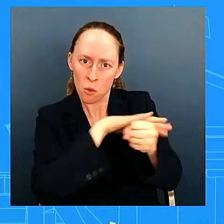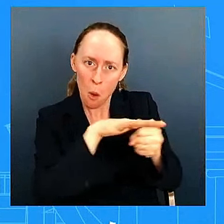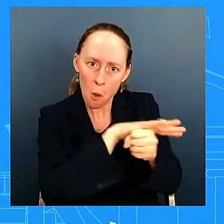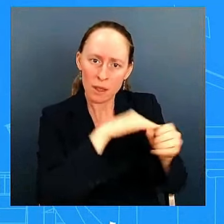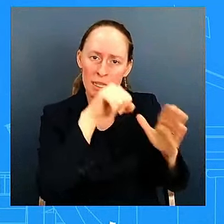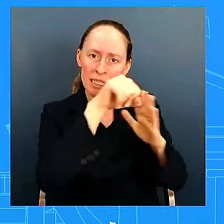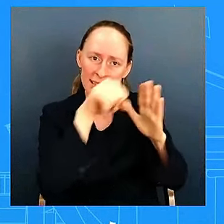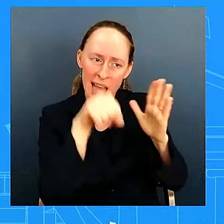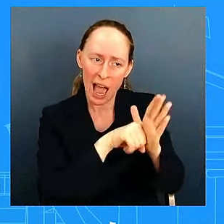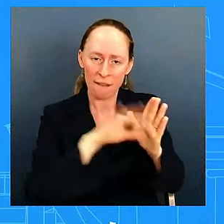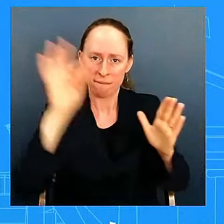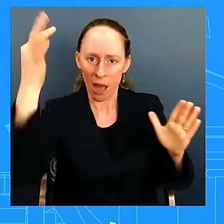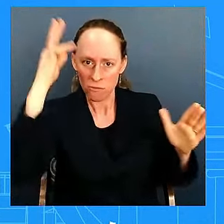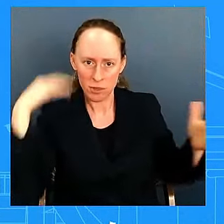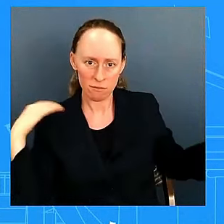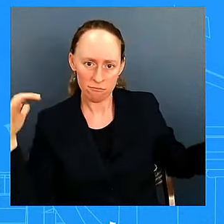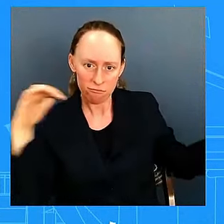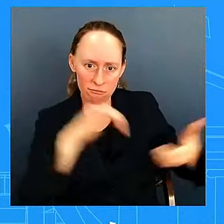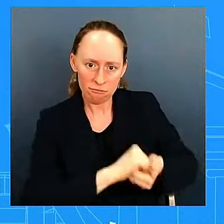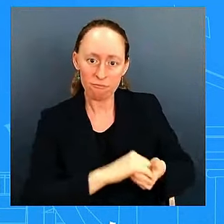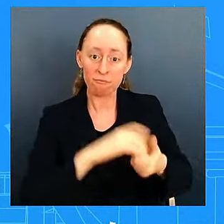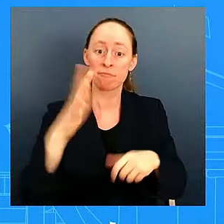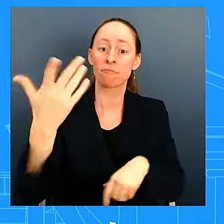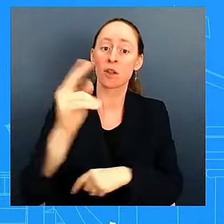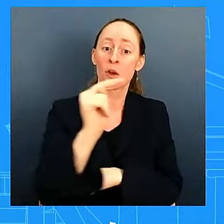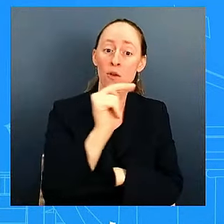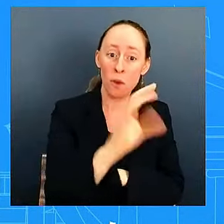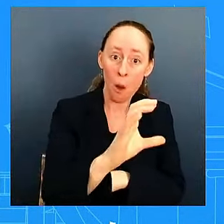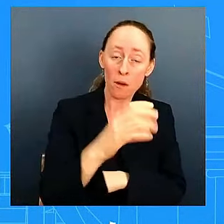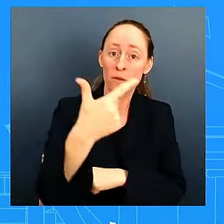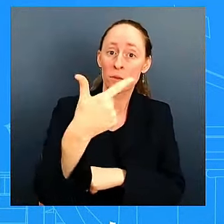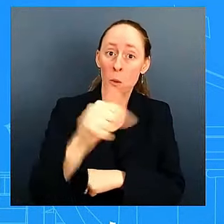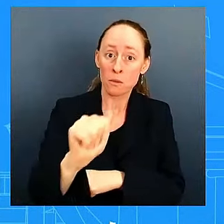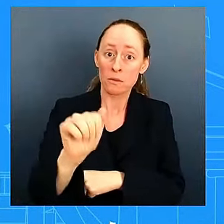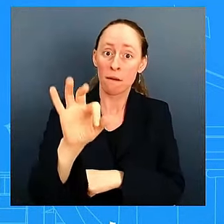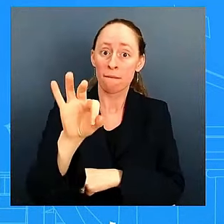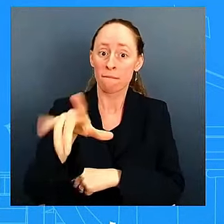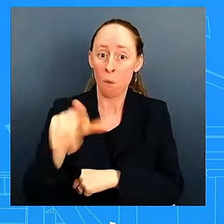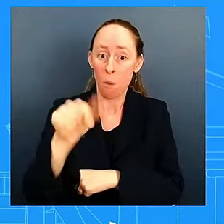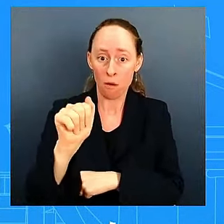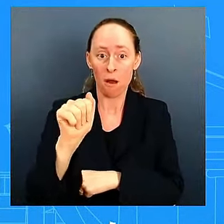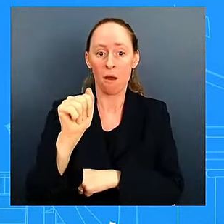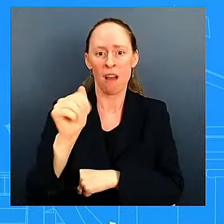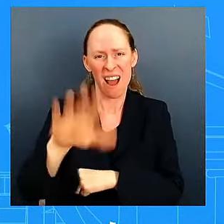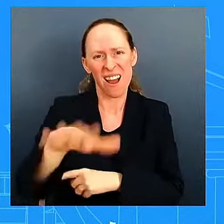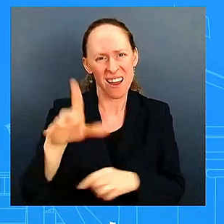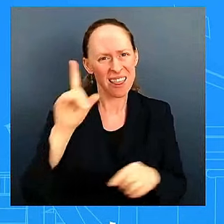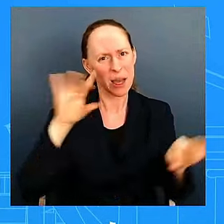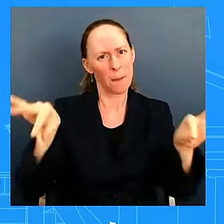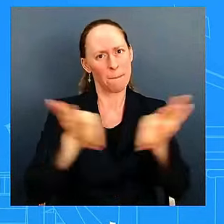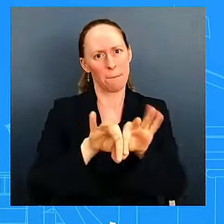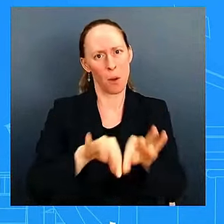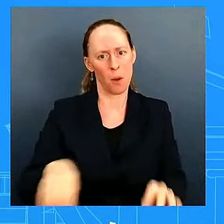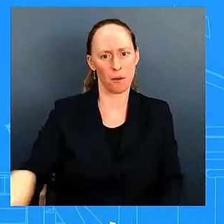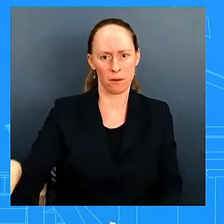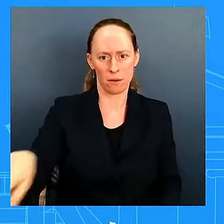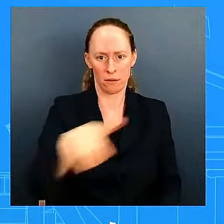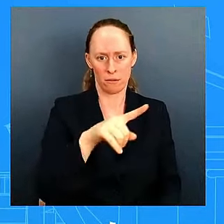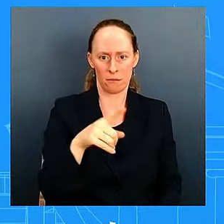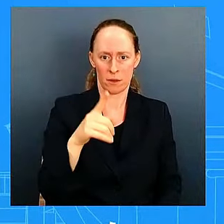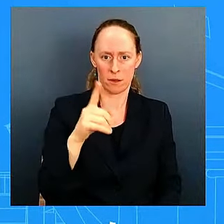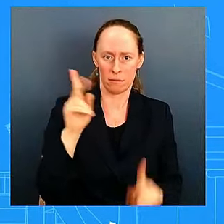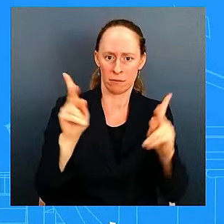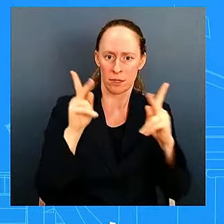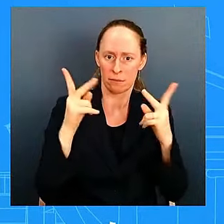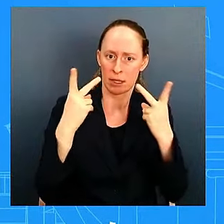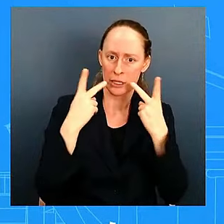matters i think that matters and i think it's important for them for them to hear from the people who are actually doing the work and